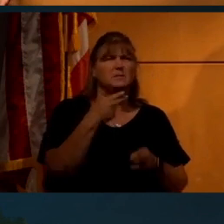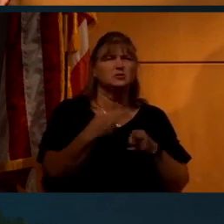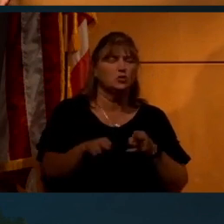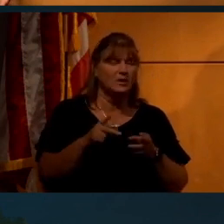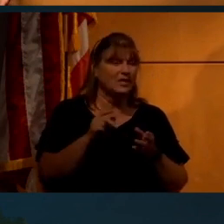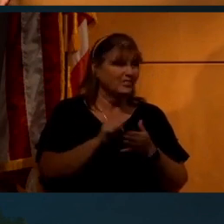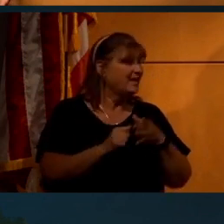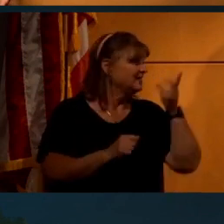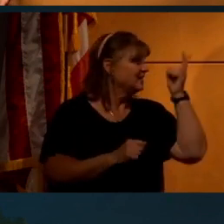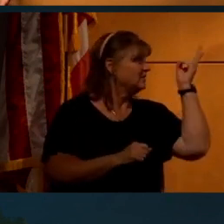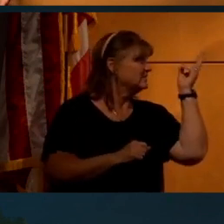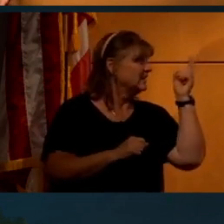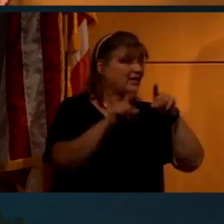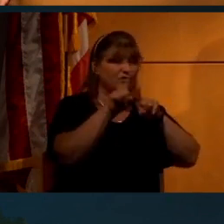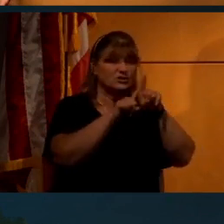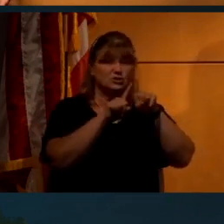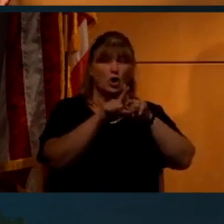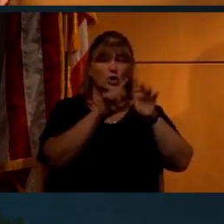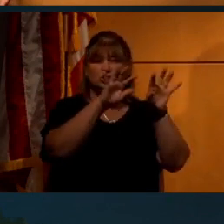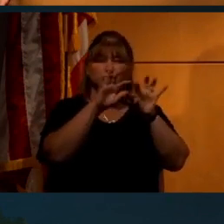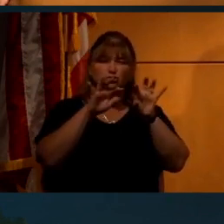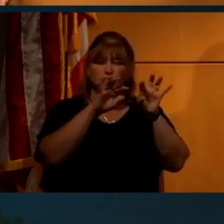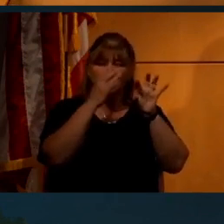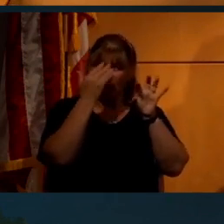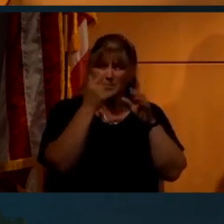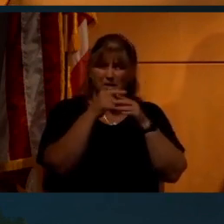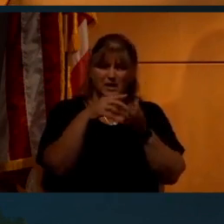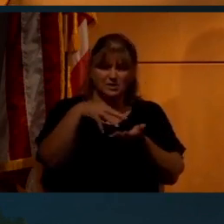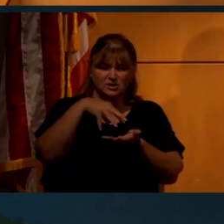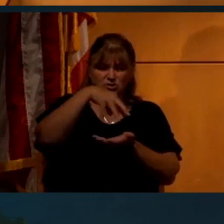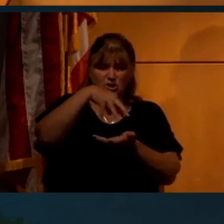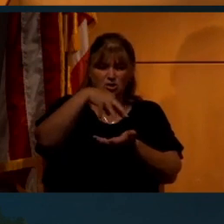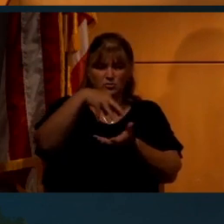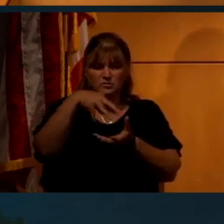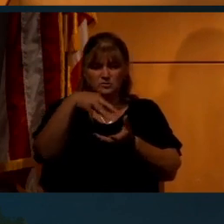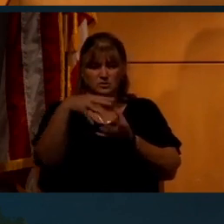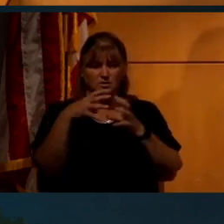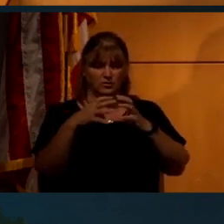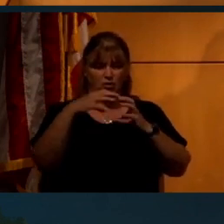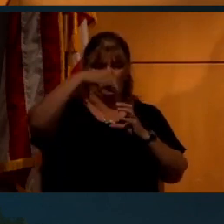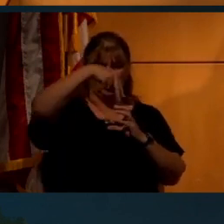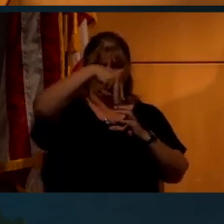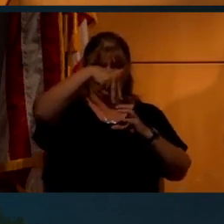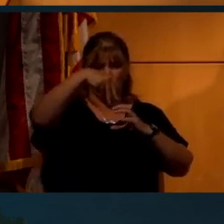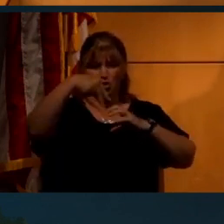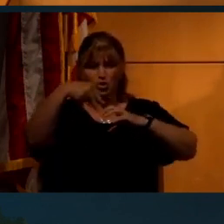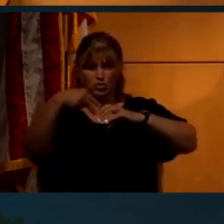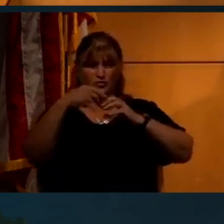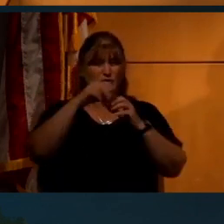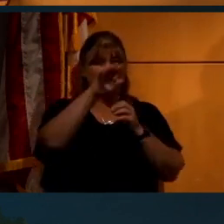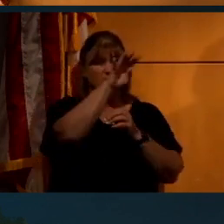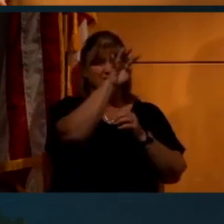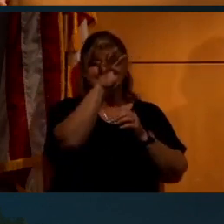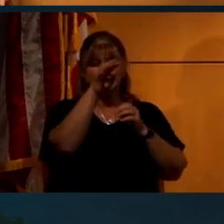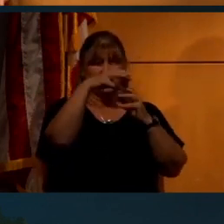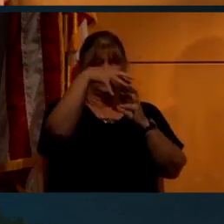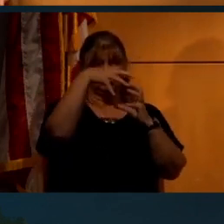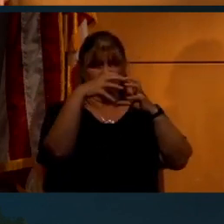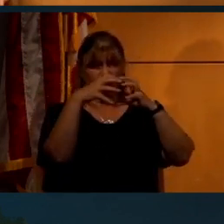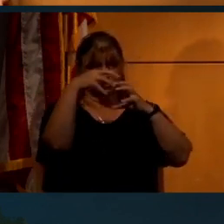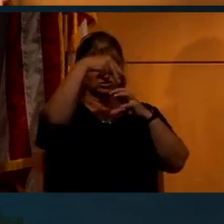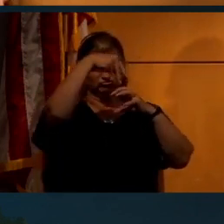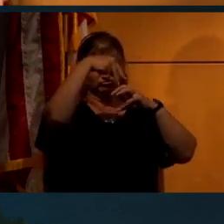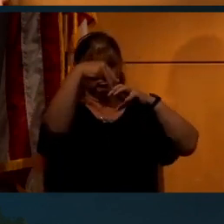in that case, the stars are streaked because of the shuttle's orbital motion around the Earth, right? So the stars are streaking in that image.